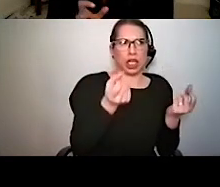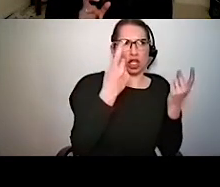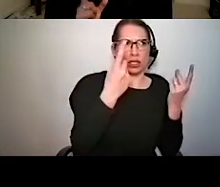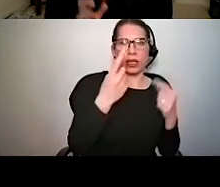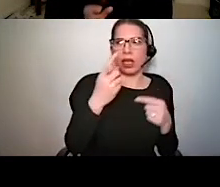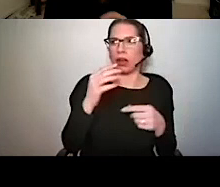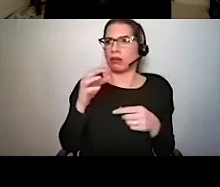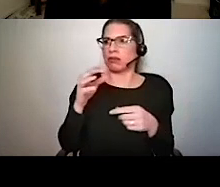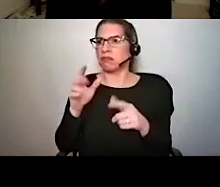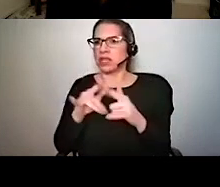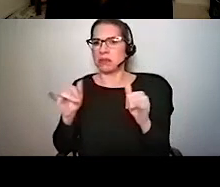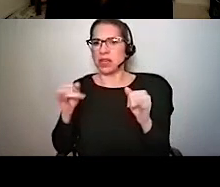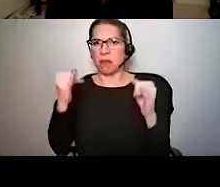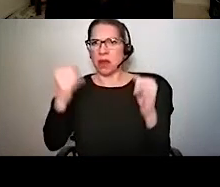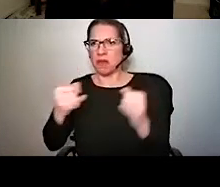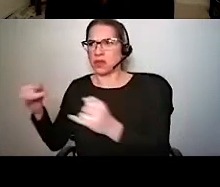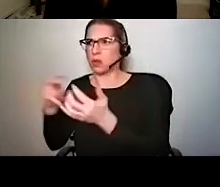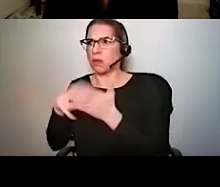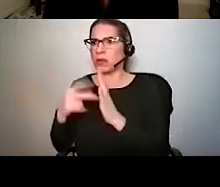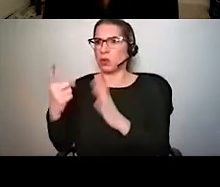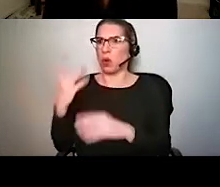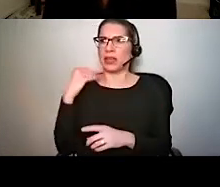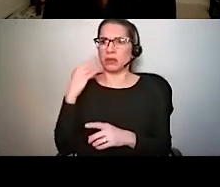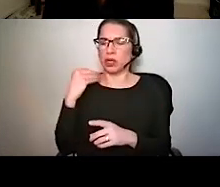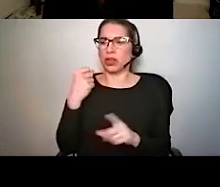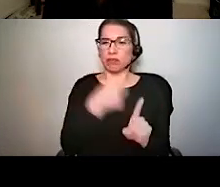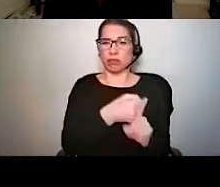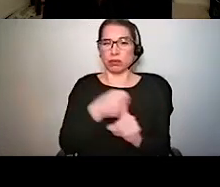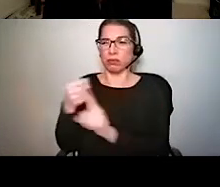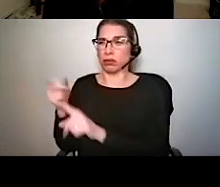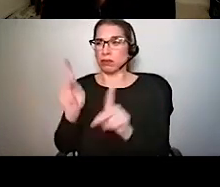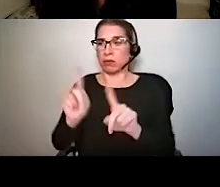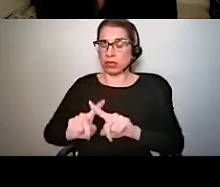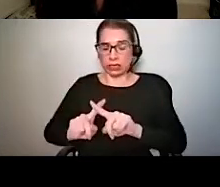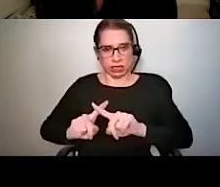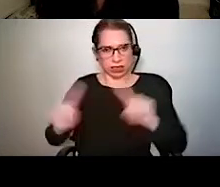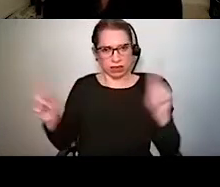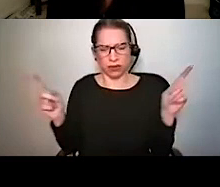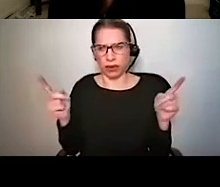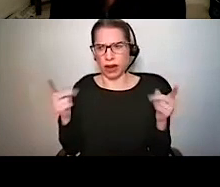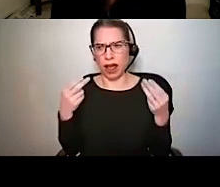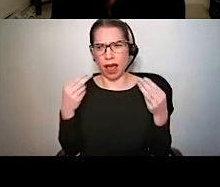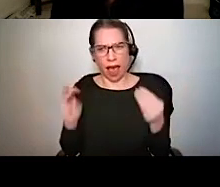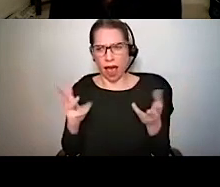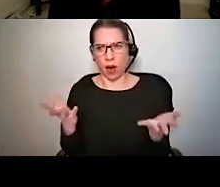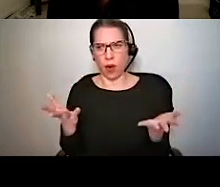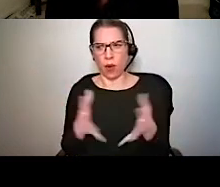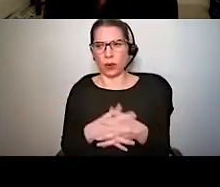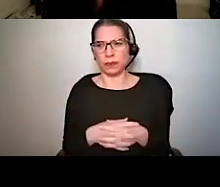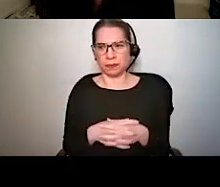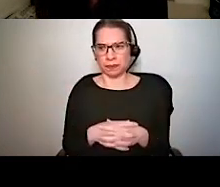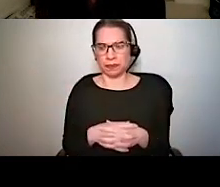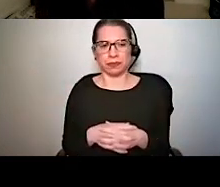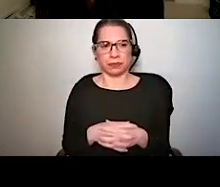such different lasting effects on different people? Straight out of high school, I undertook my first undergraduate